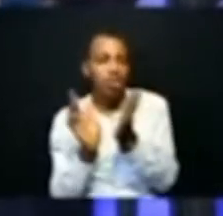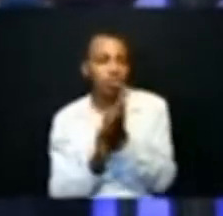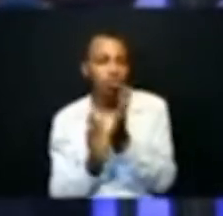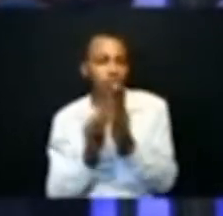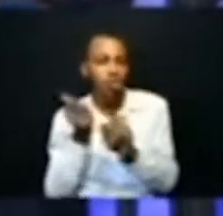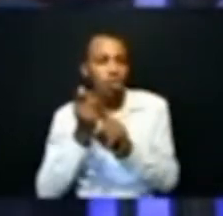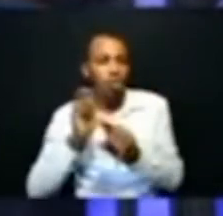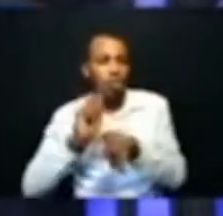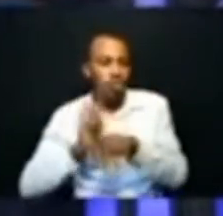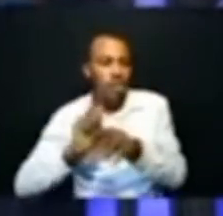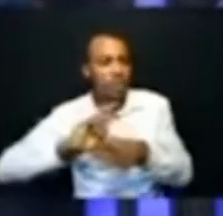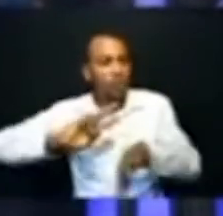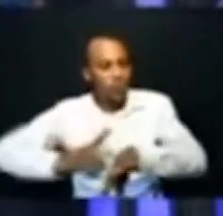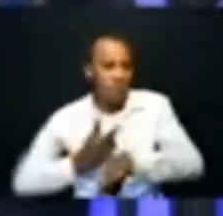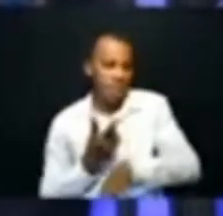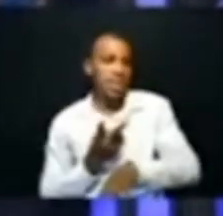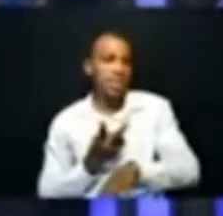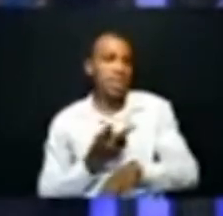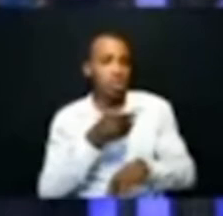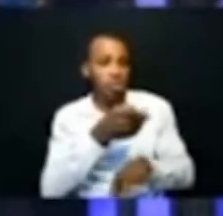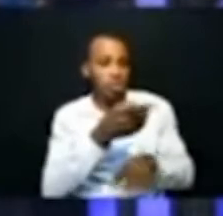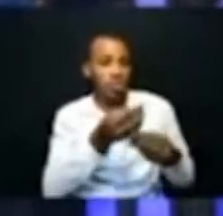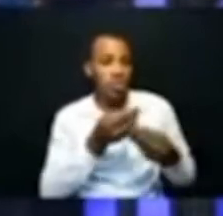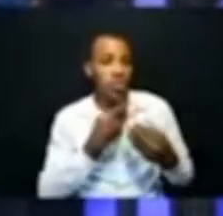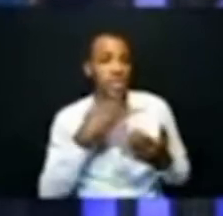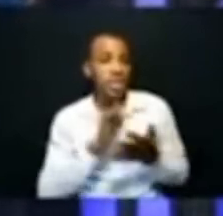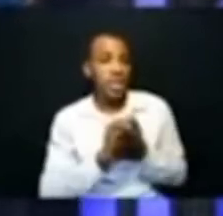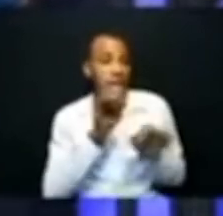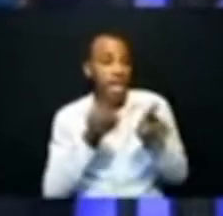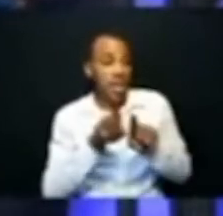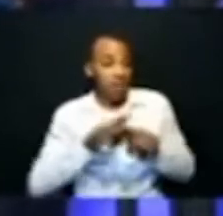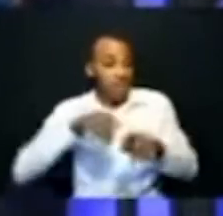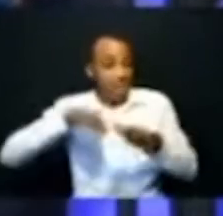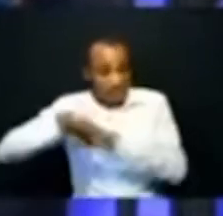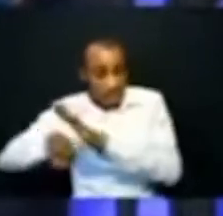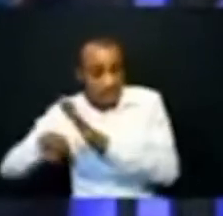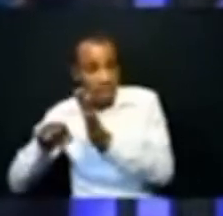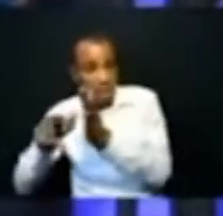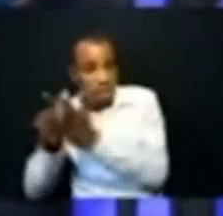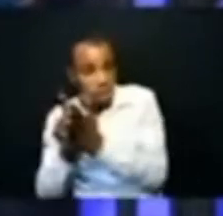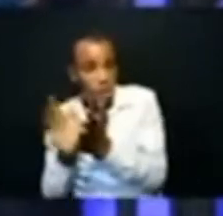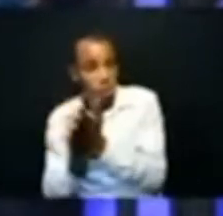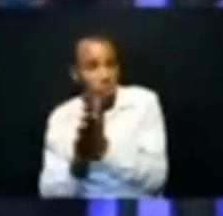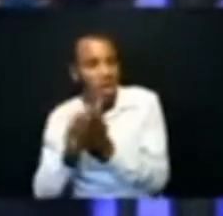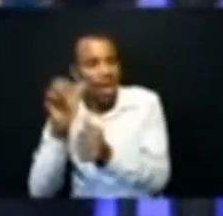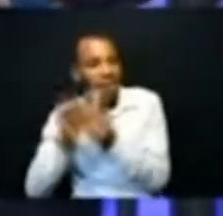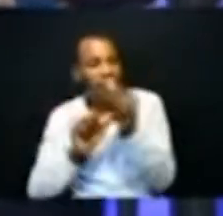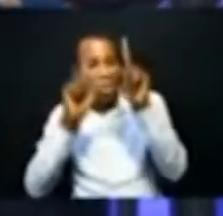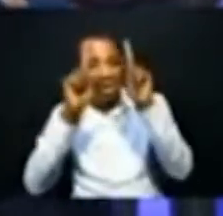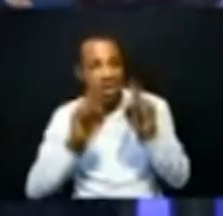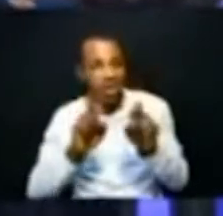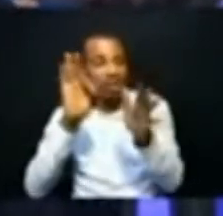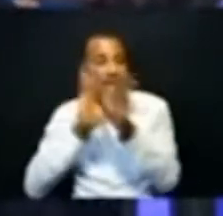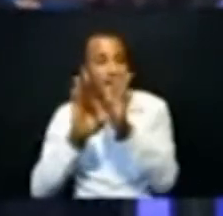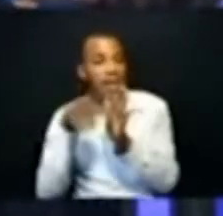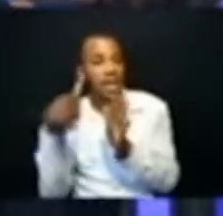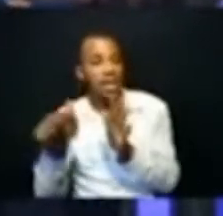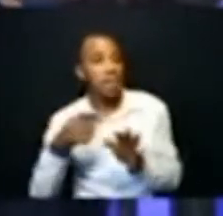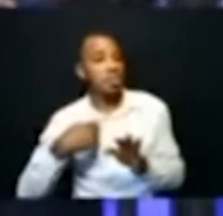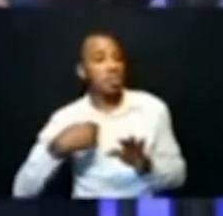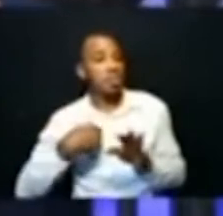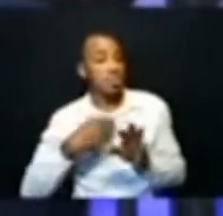twice so she told herself that once she has entered the law school proper the 10 papers that they write she